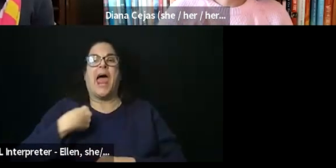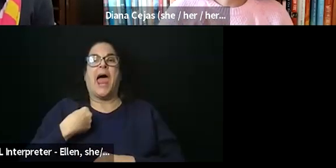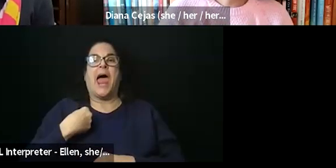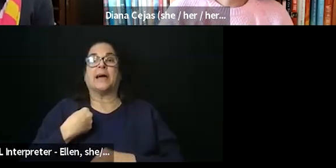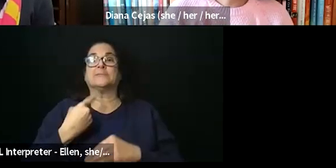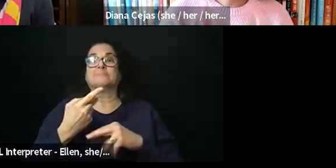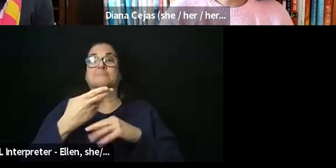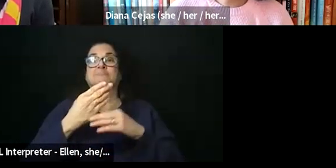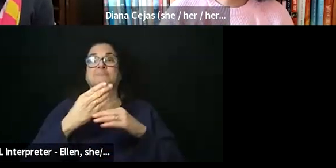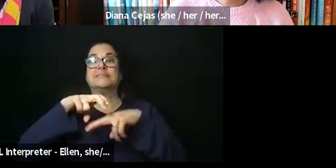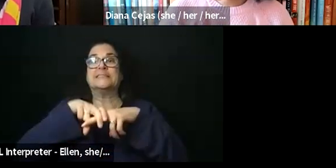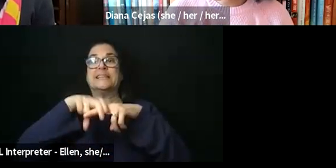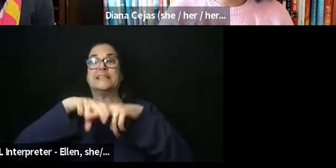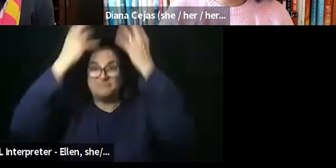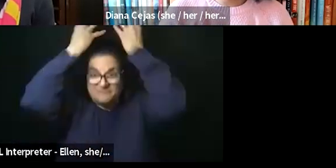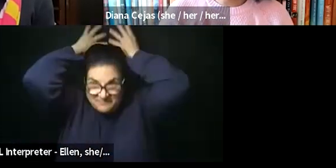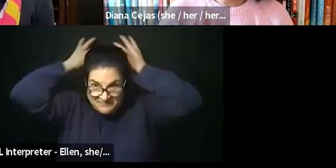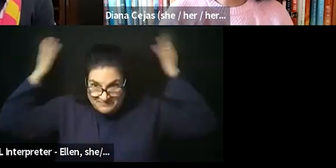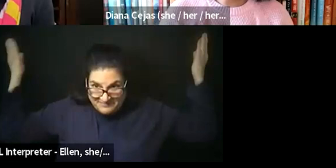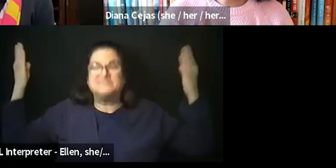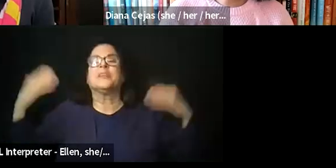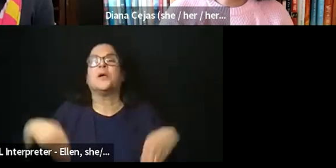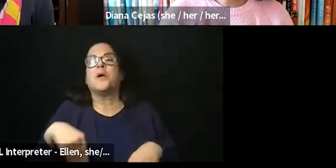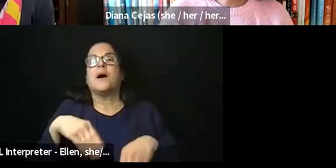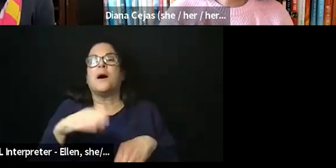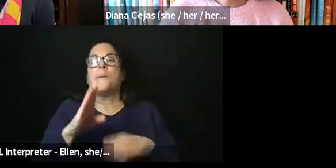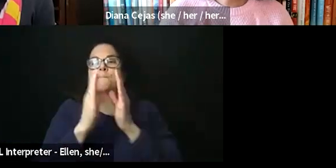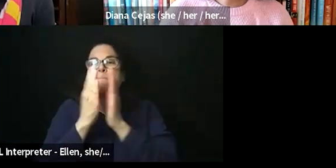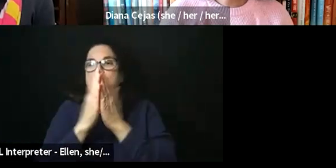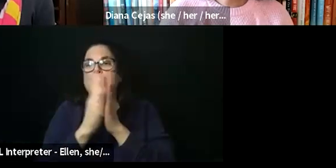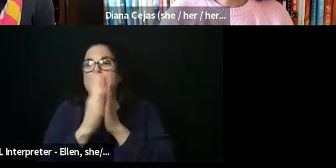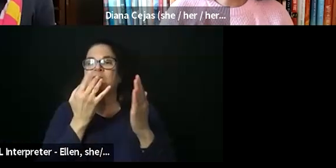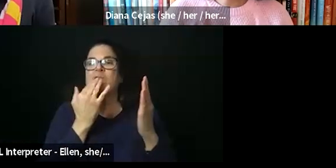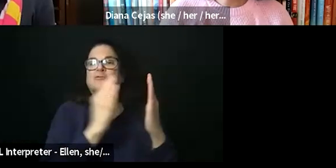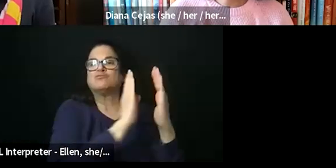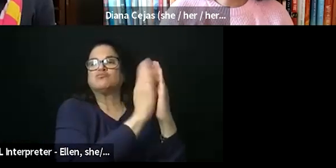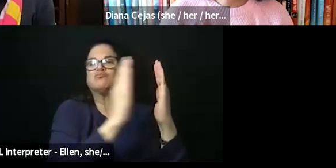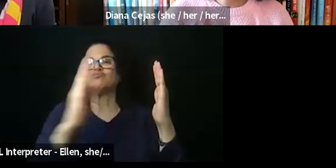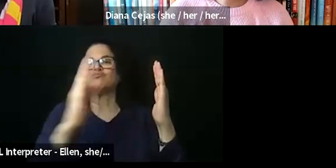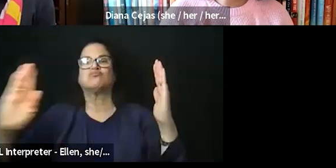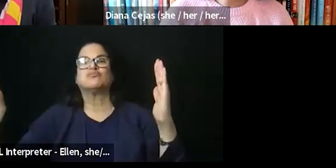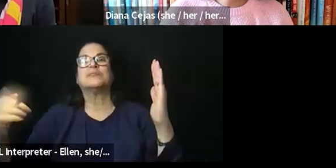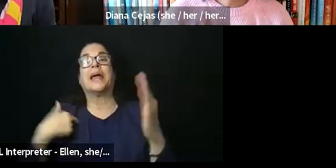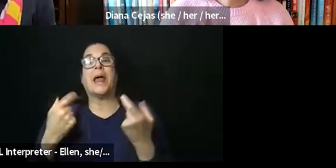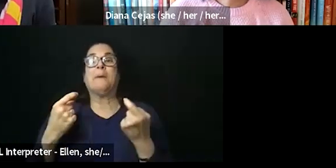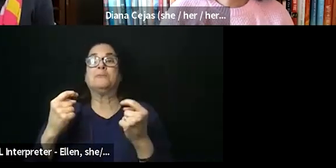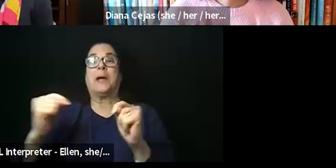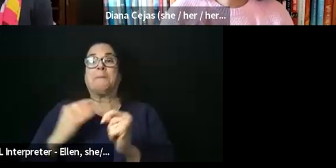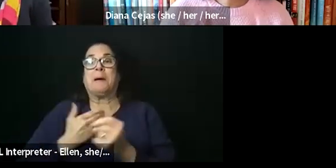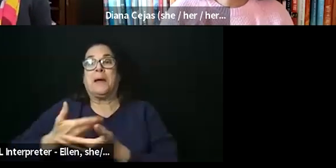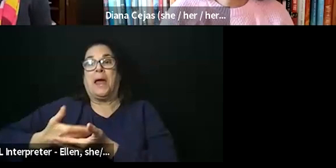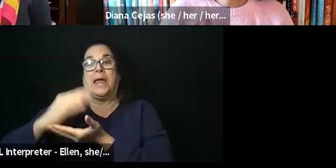of different colors of books. Also, I am trying very hard to keep a kitten out of the screen, but she is